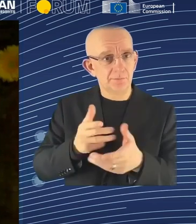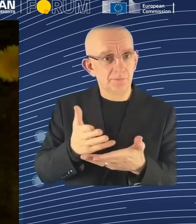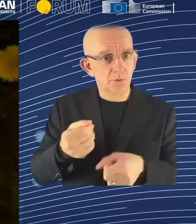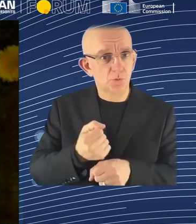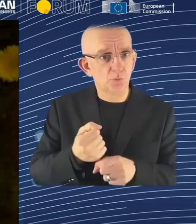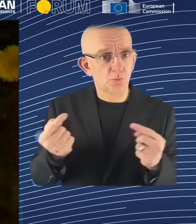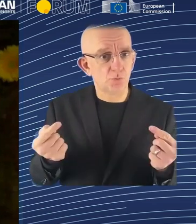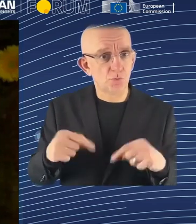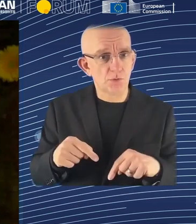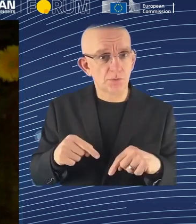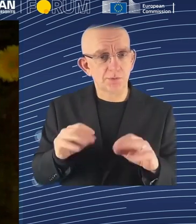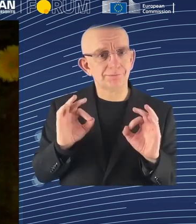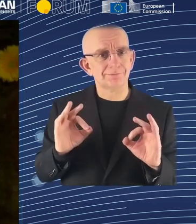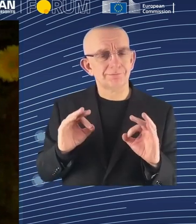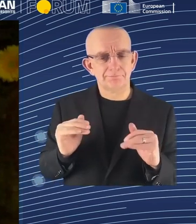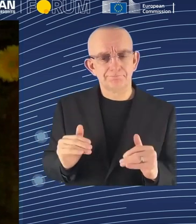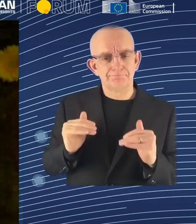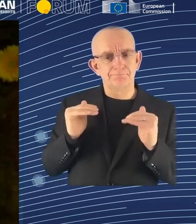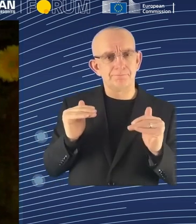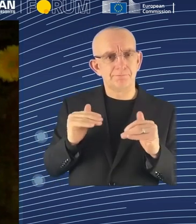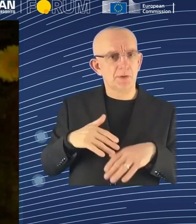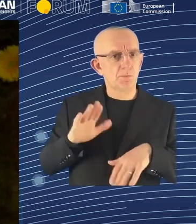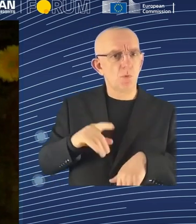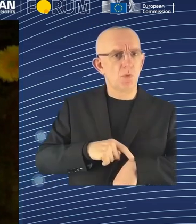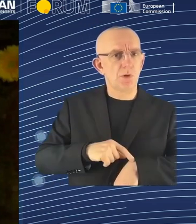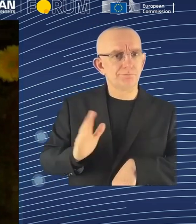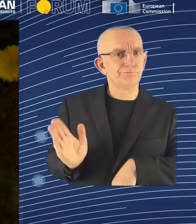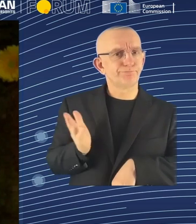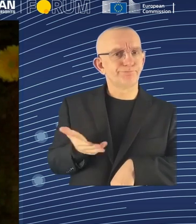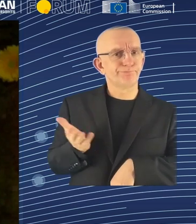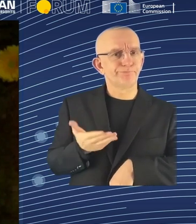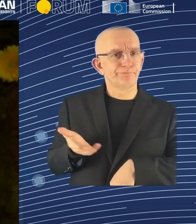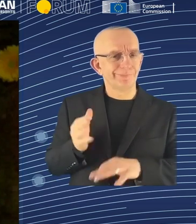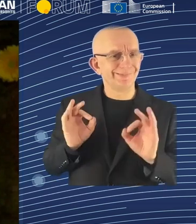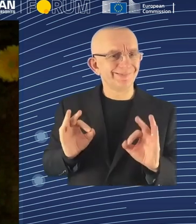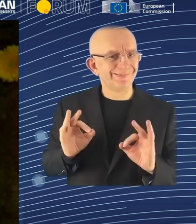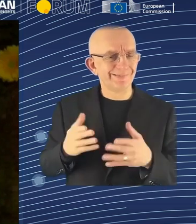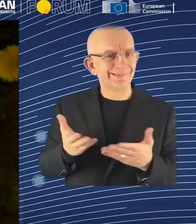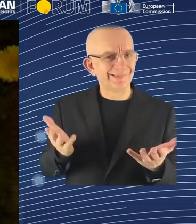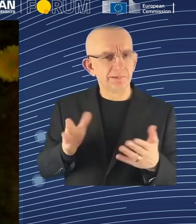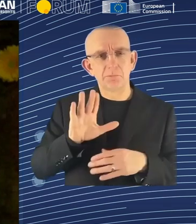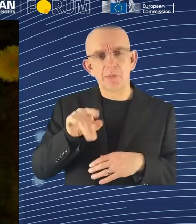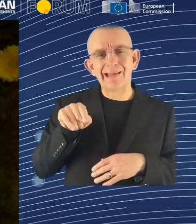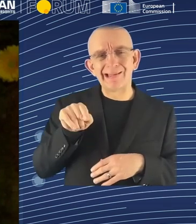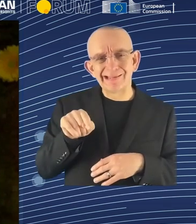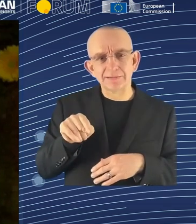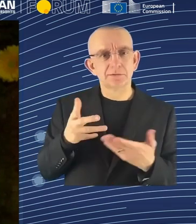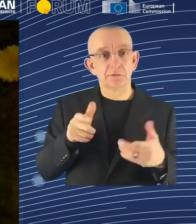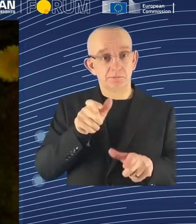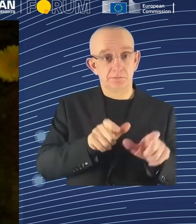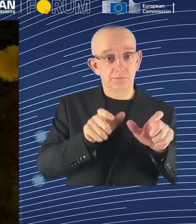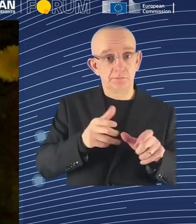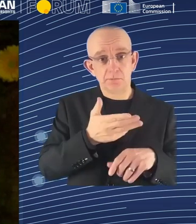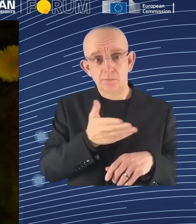when it comes to supporting our customers. And therefore, we